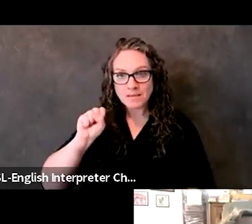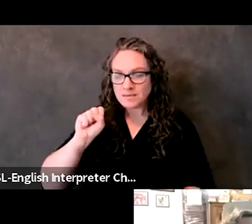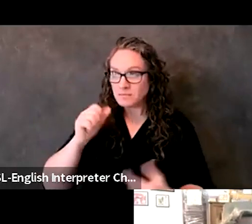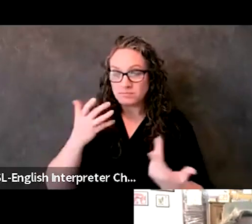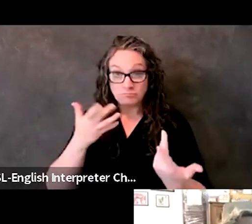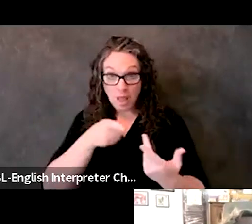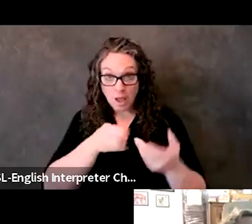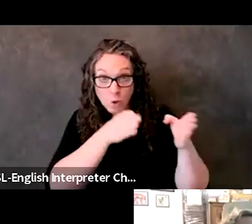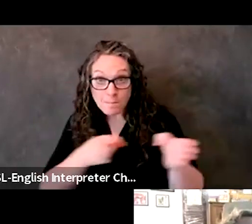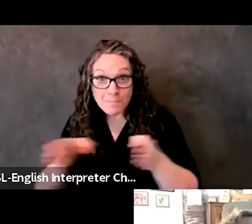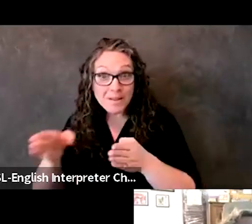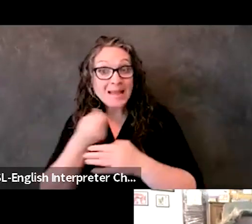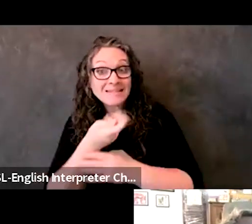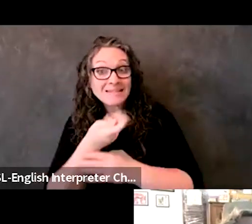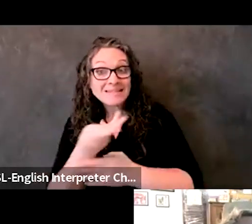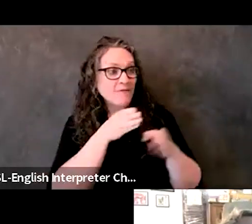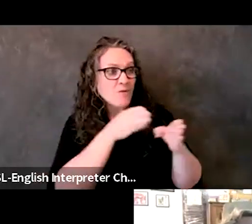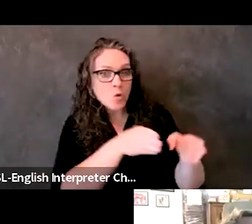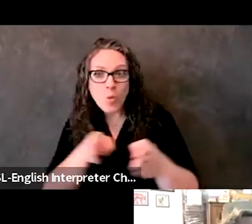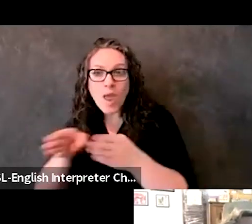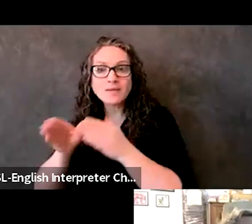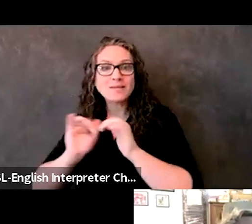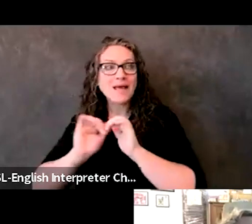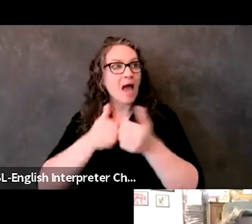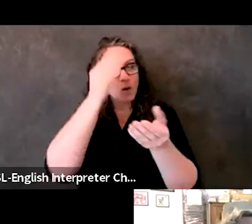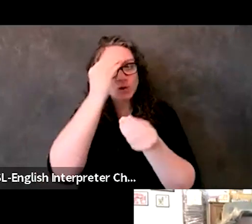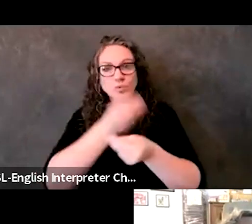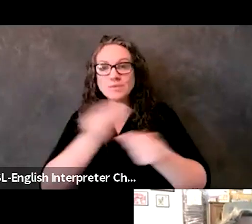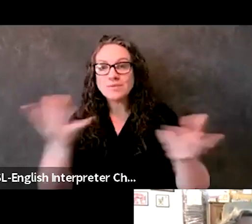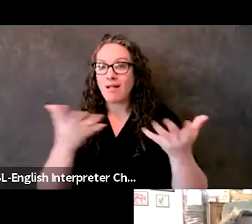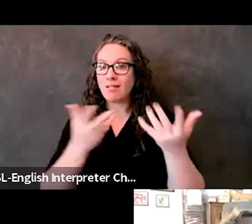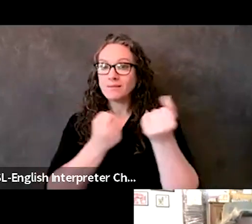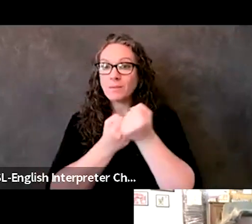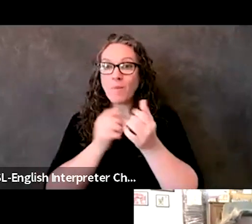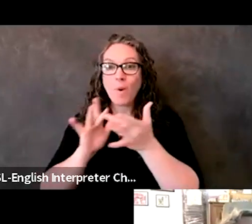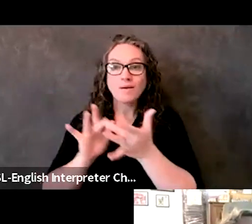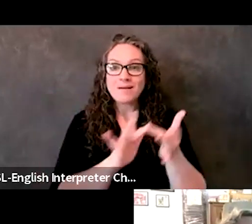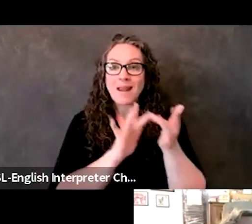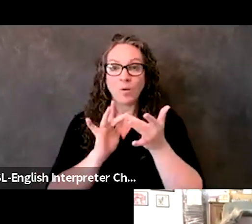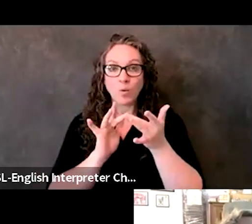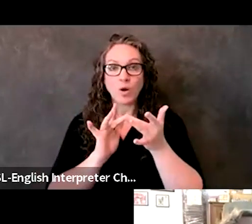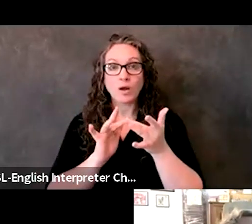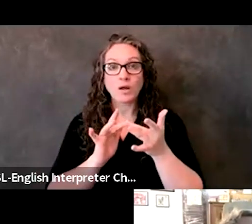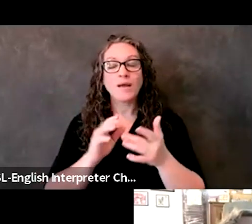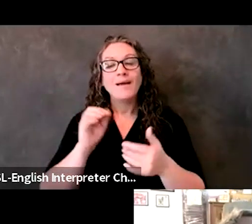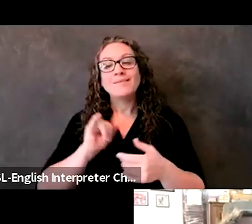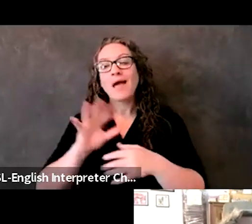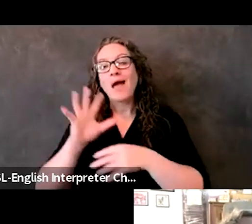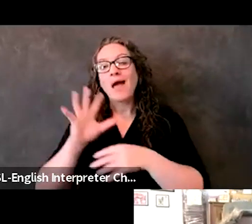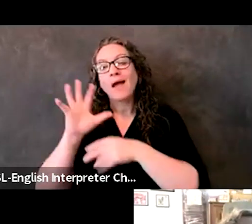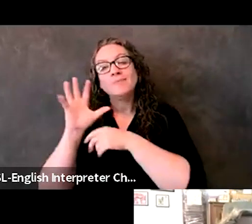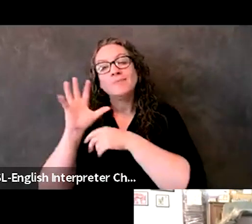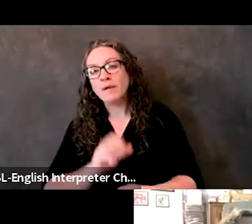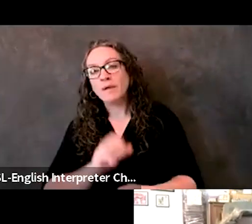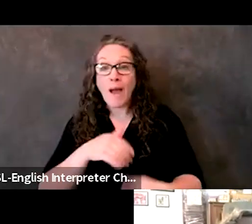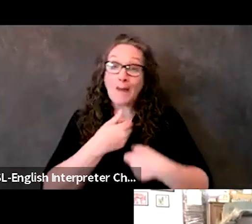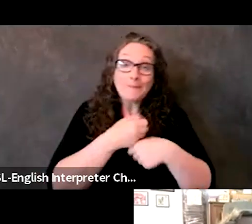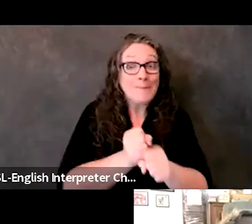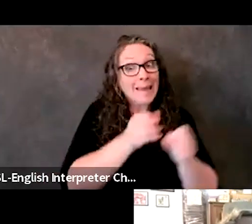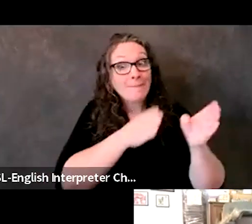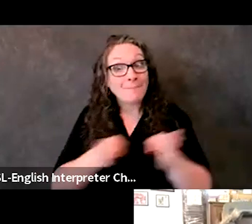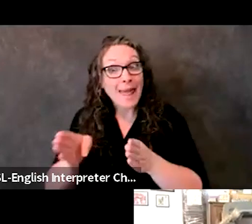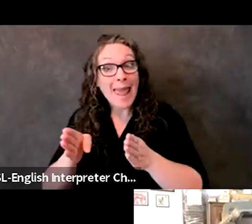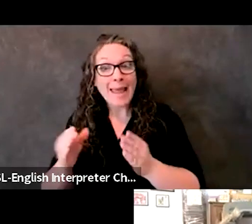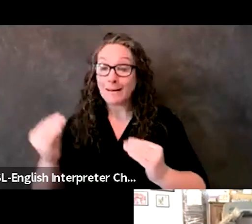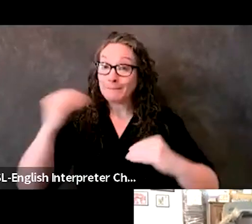ways of getting information out to your support network? You know, that classic, um, you know, make a plan, pack a bag,